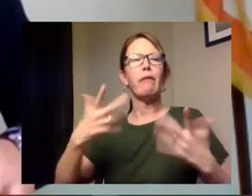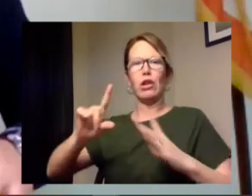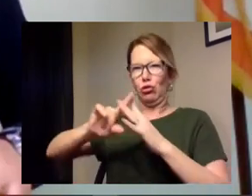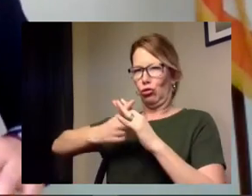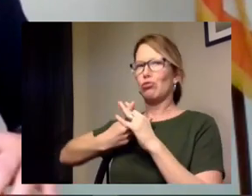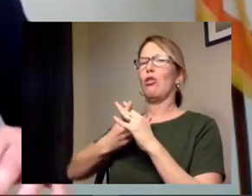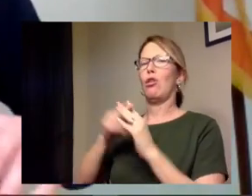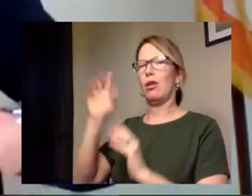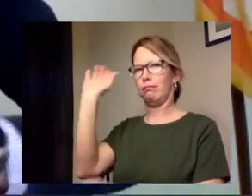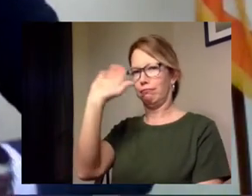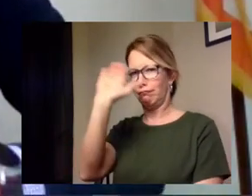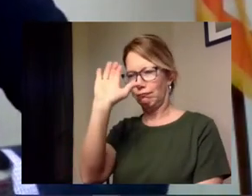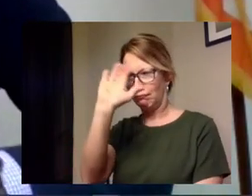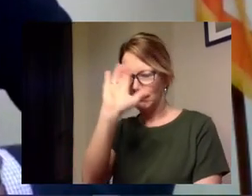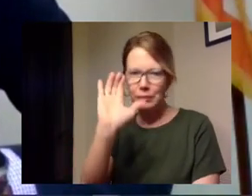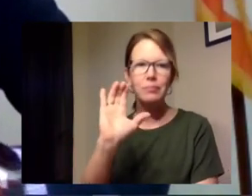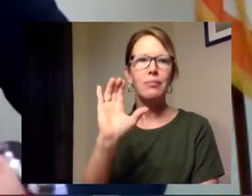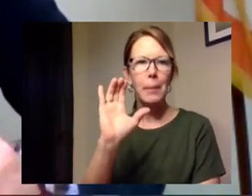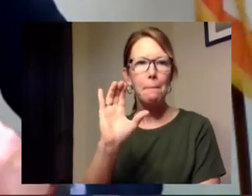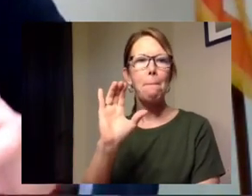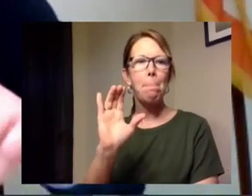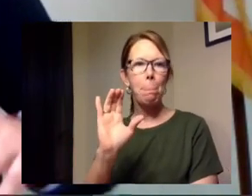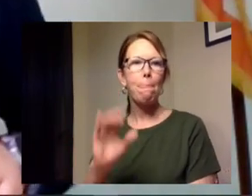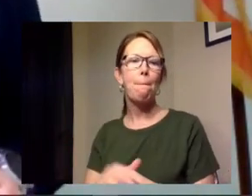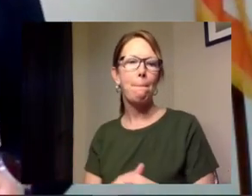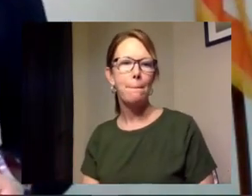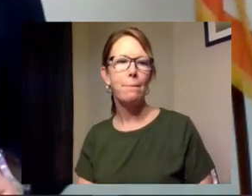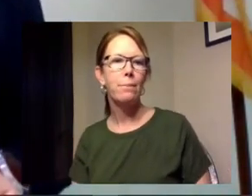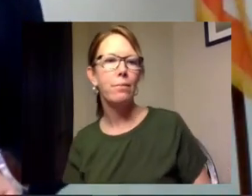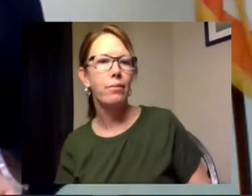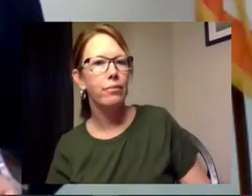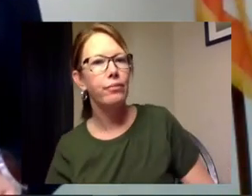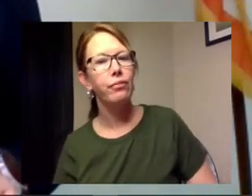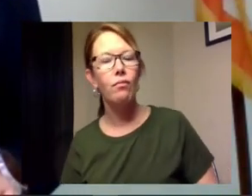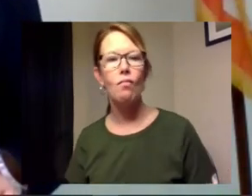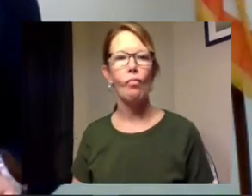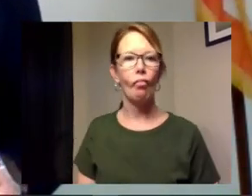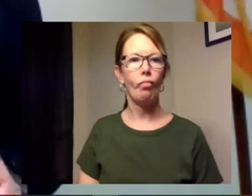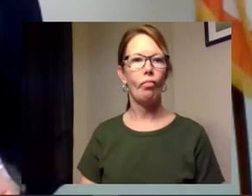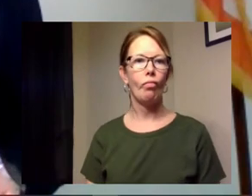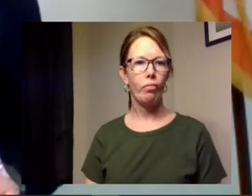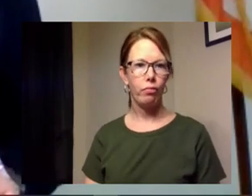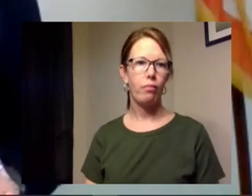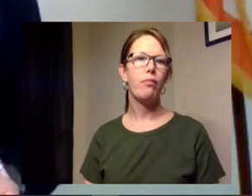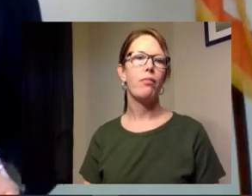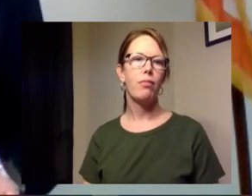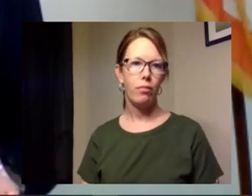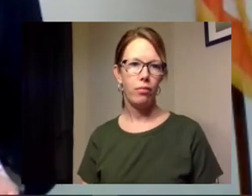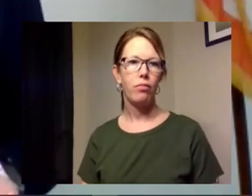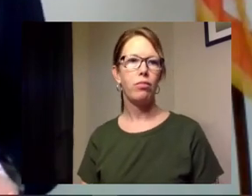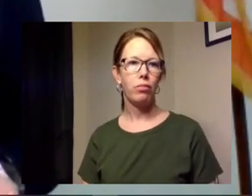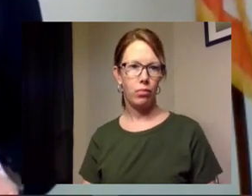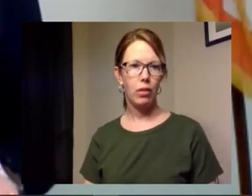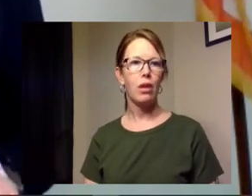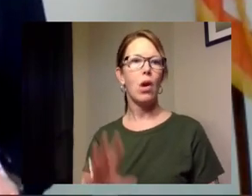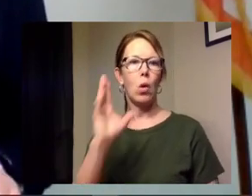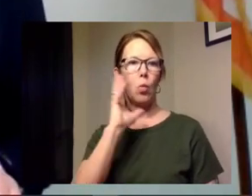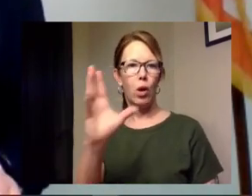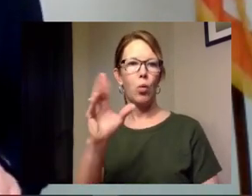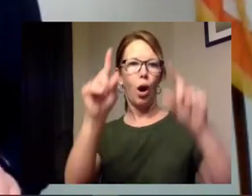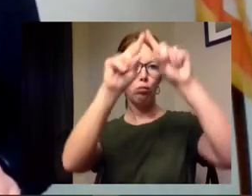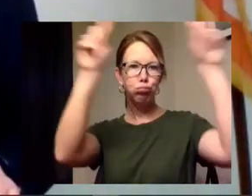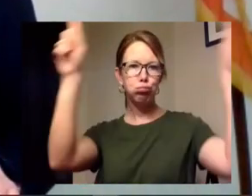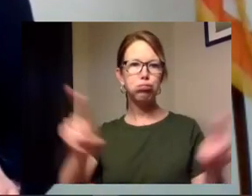connection for us earlier today and we're following up we're looking to to place these little digital signs regarding